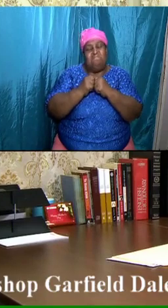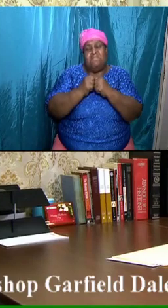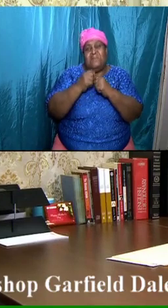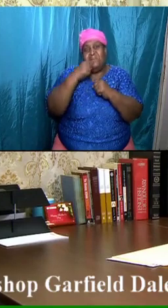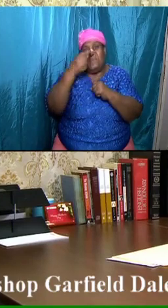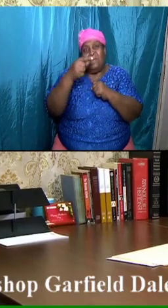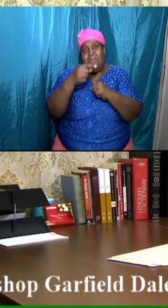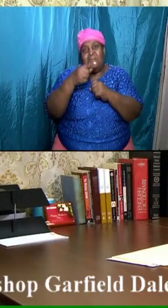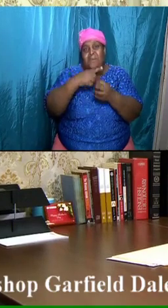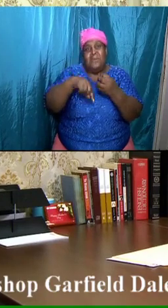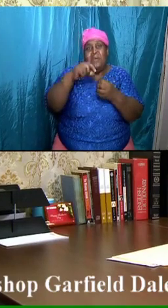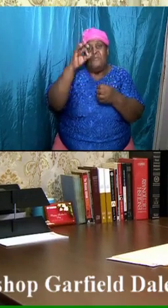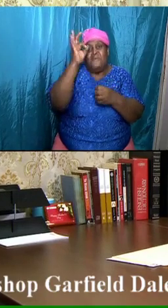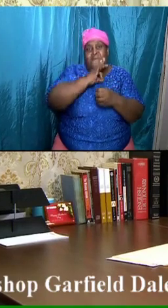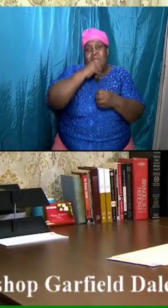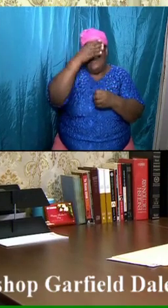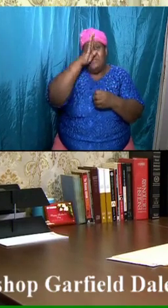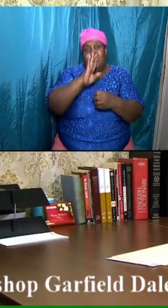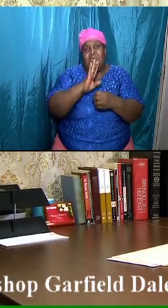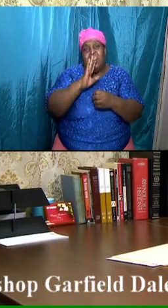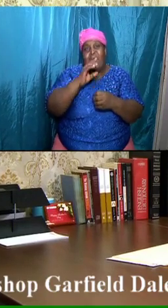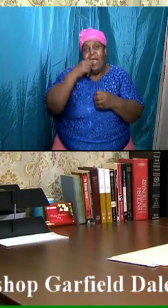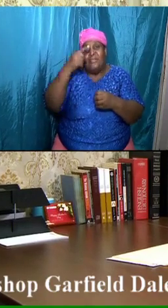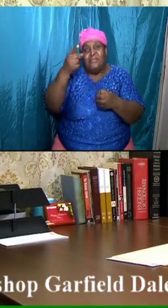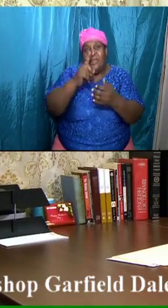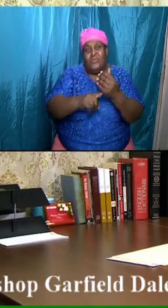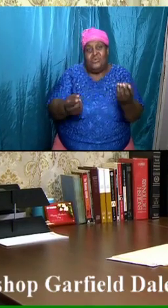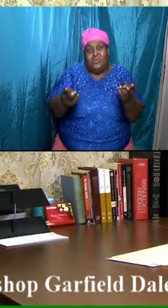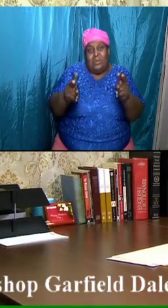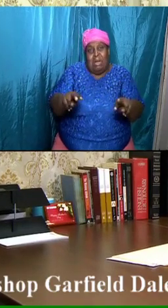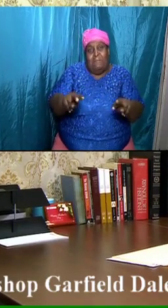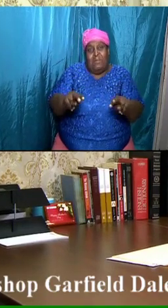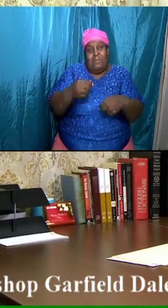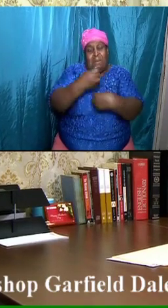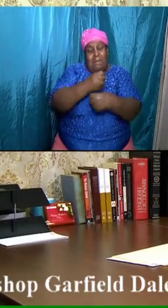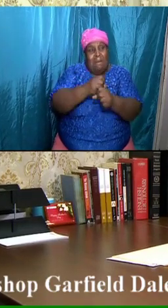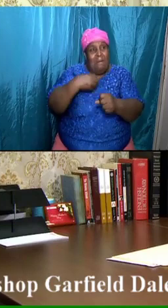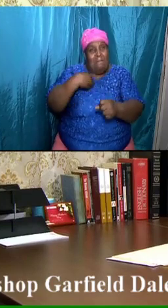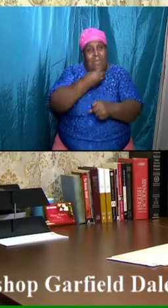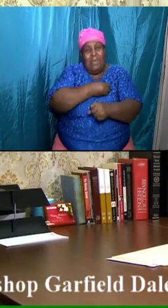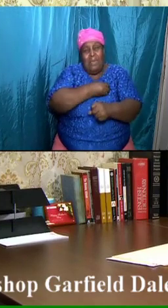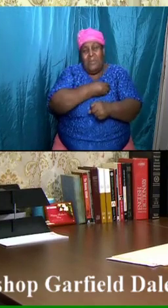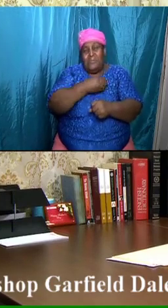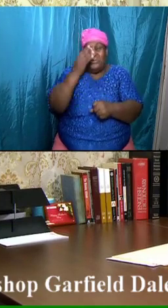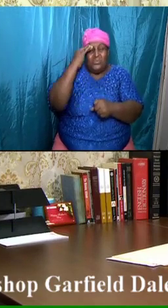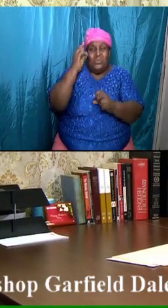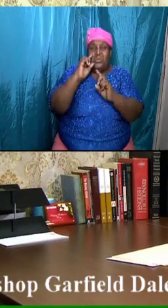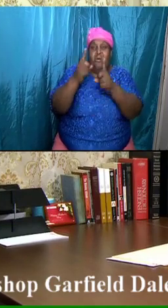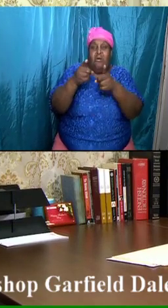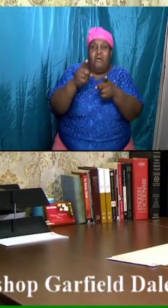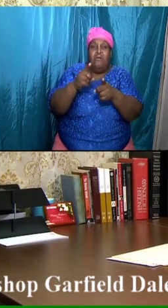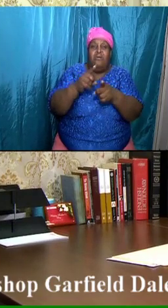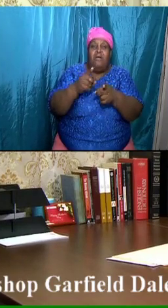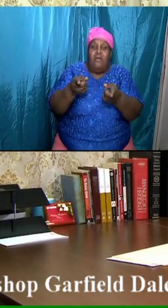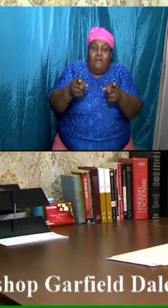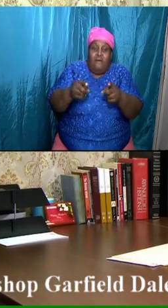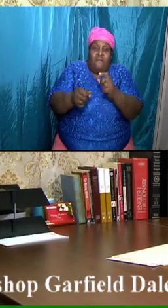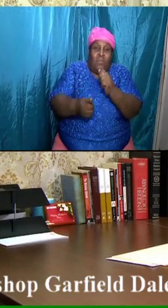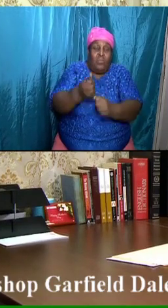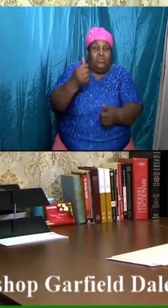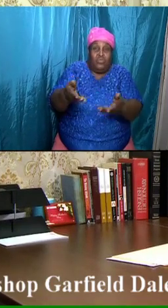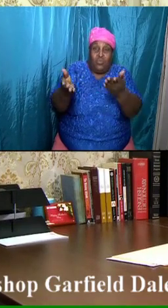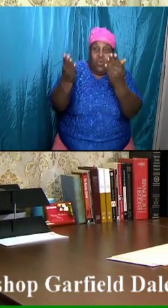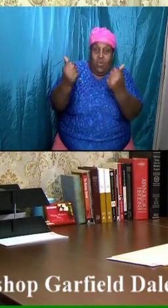Antichrist and to tell us the sequence of things that is going to happen and to let us know the order in which it will come and all of those things.